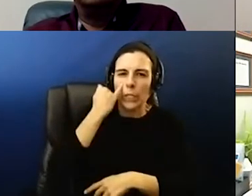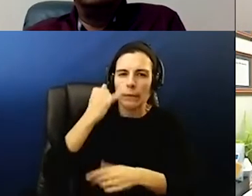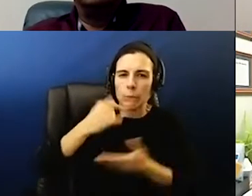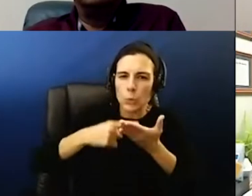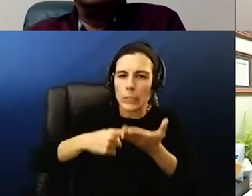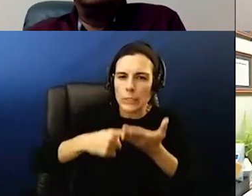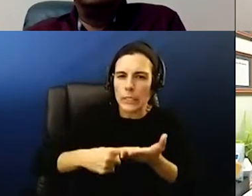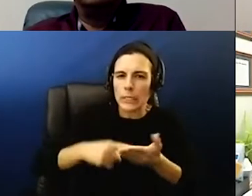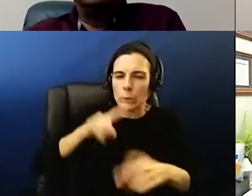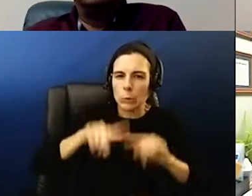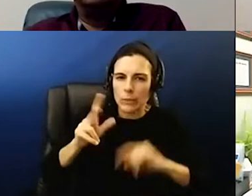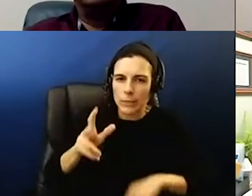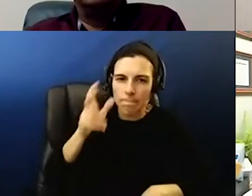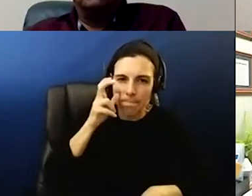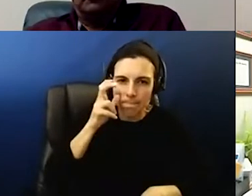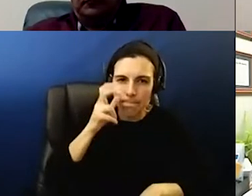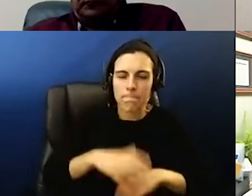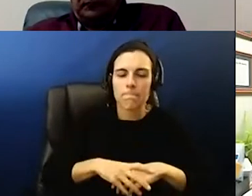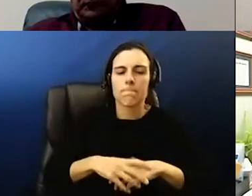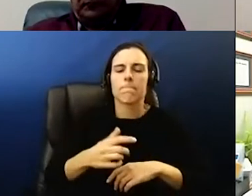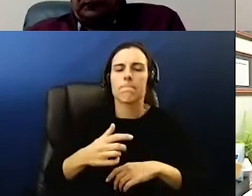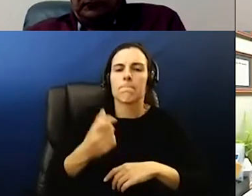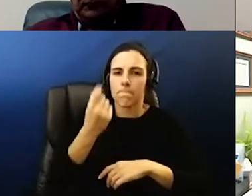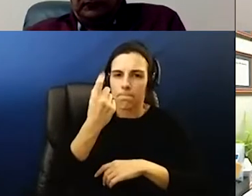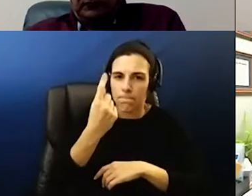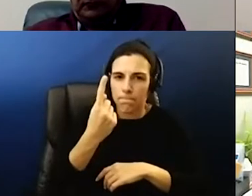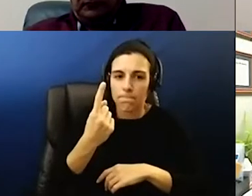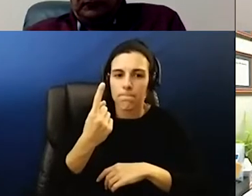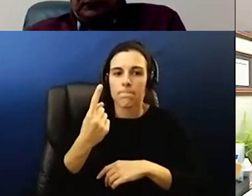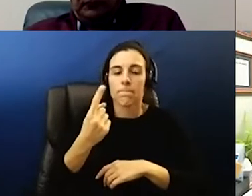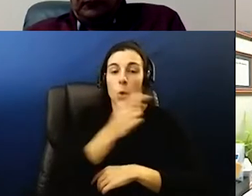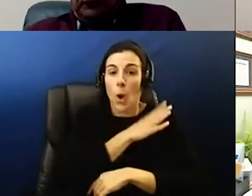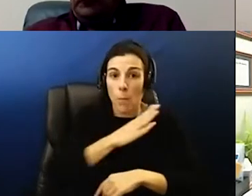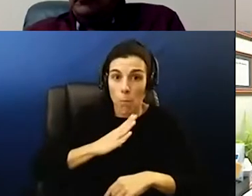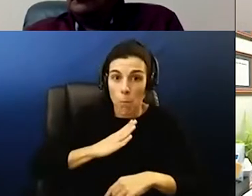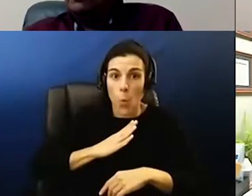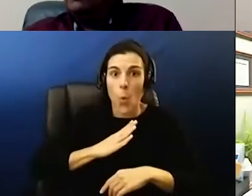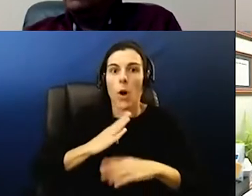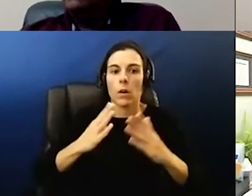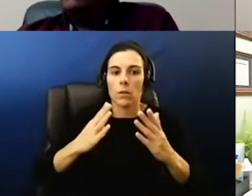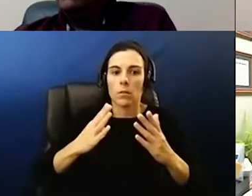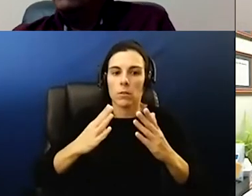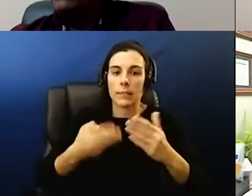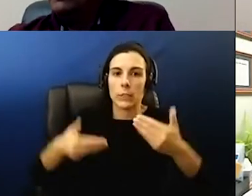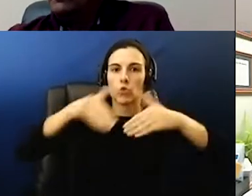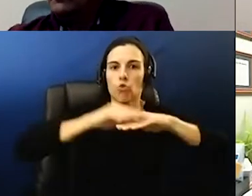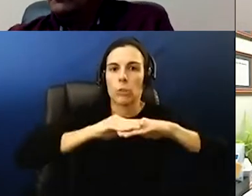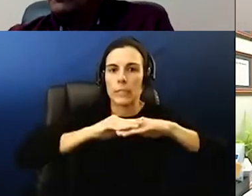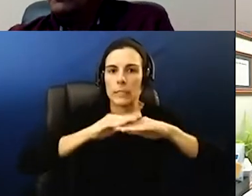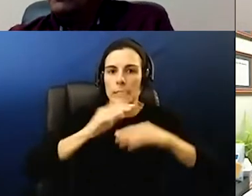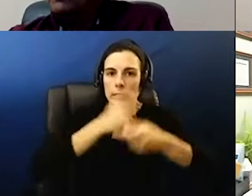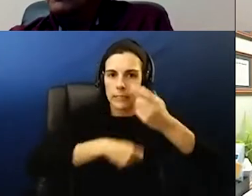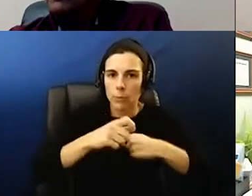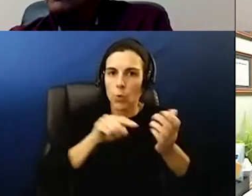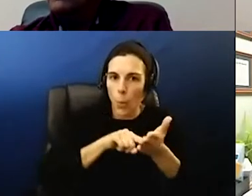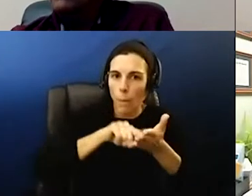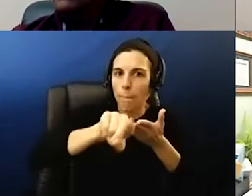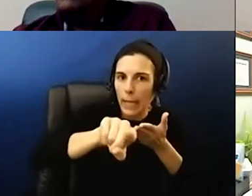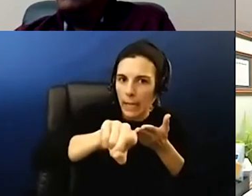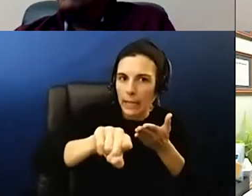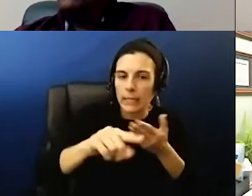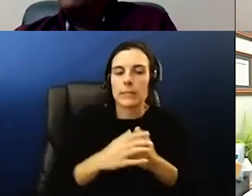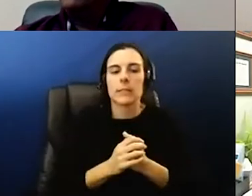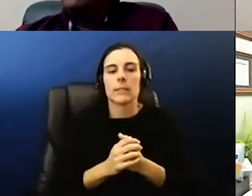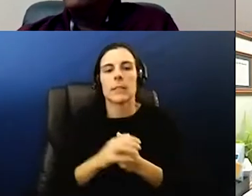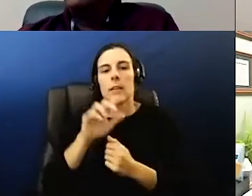just did want to point out that our our board has recently increased our substitute pay and so we are working on it from that angle but as